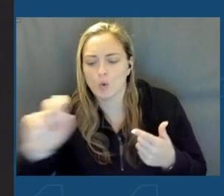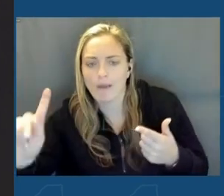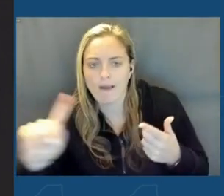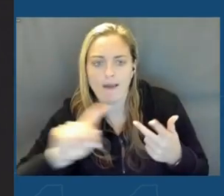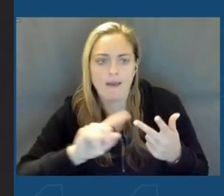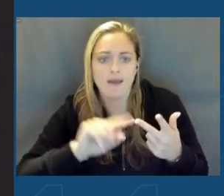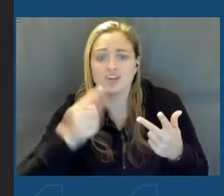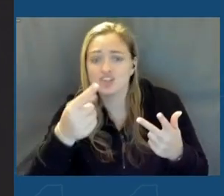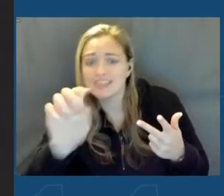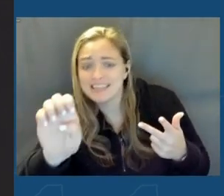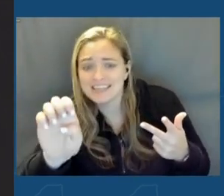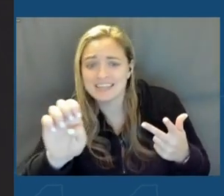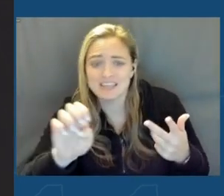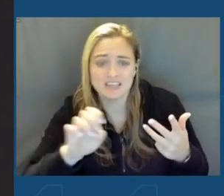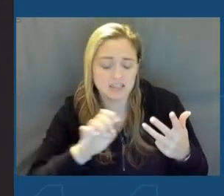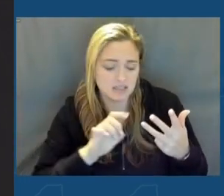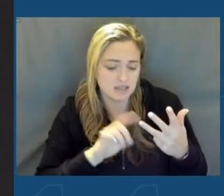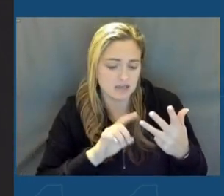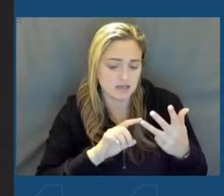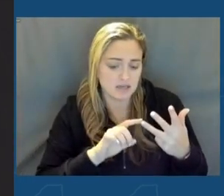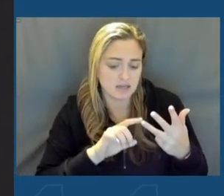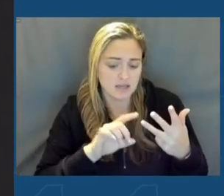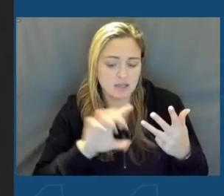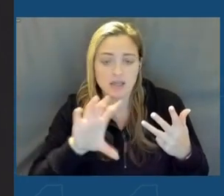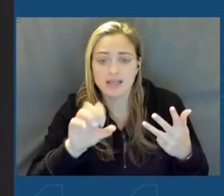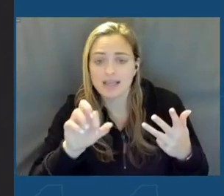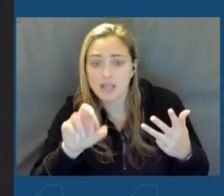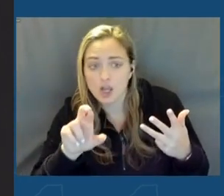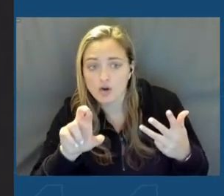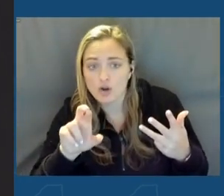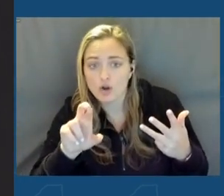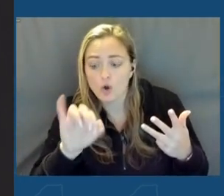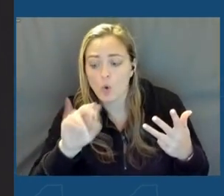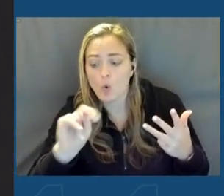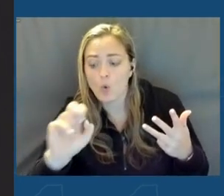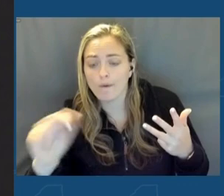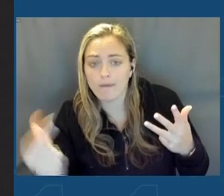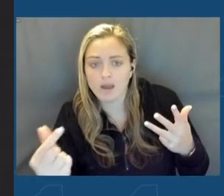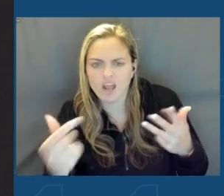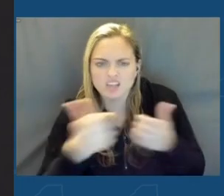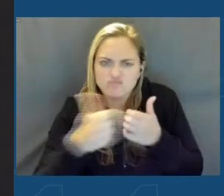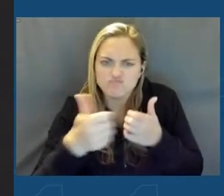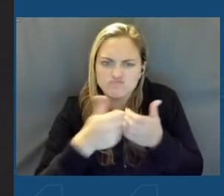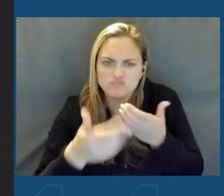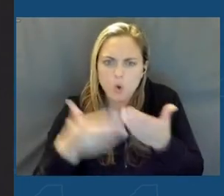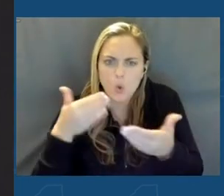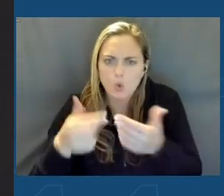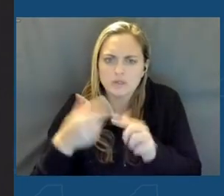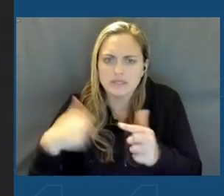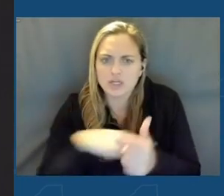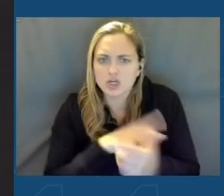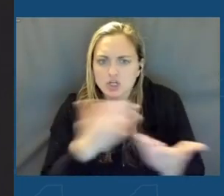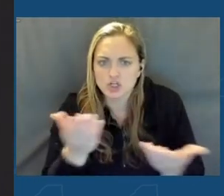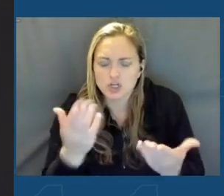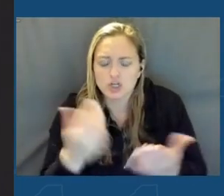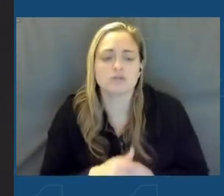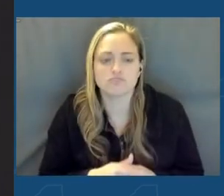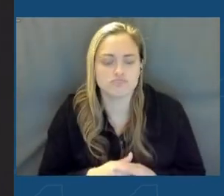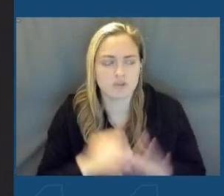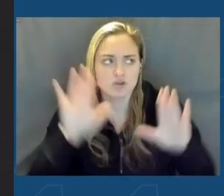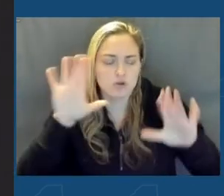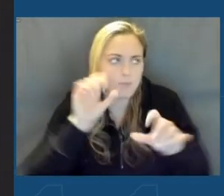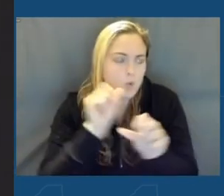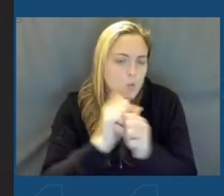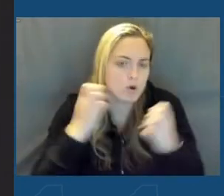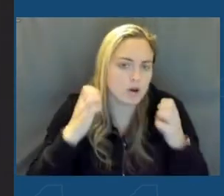companies like GE, Carrier, as I mentioned, Carrier Corning, not far from here. And the incredible work ethic we have here. When